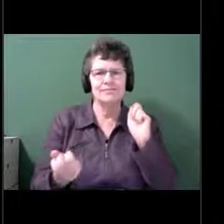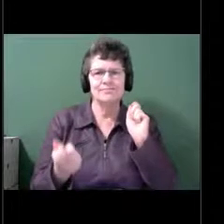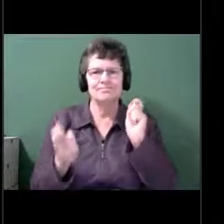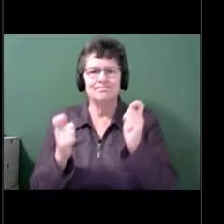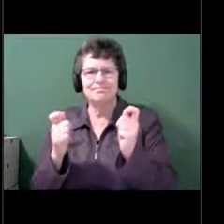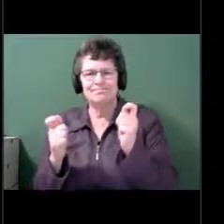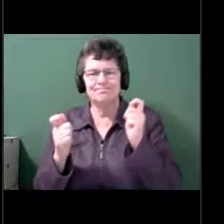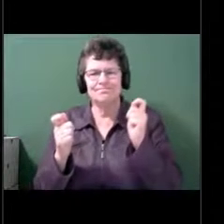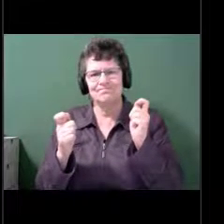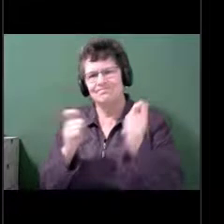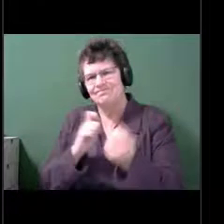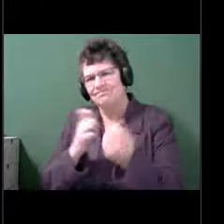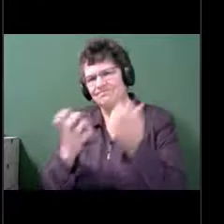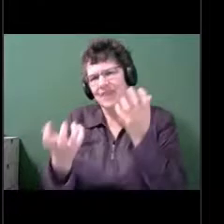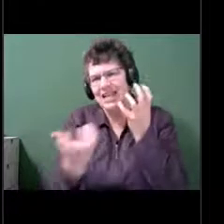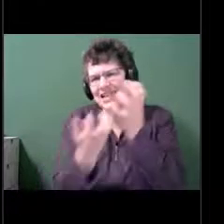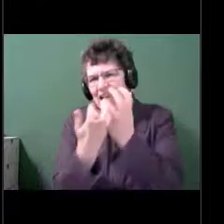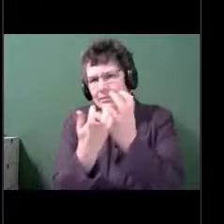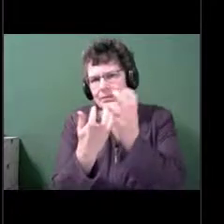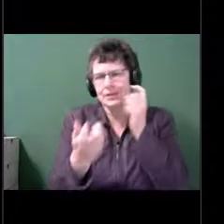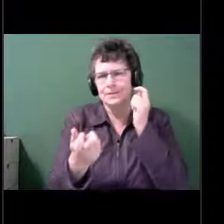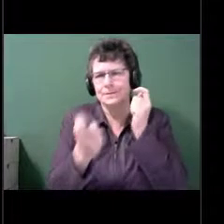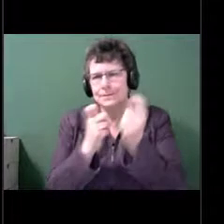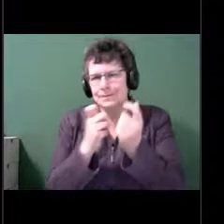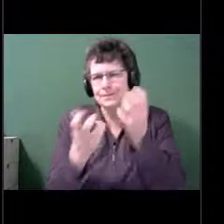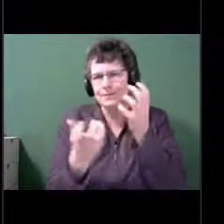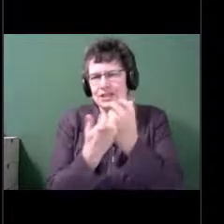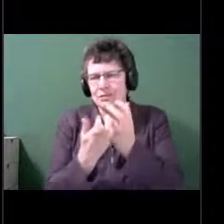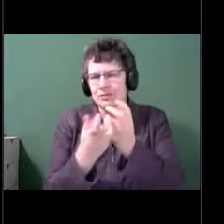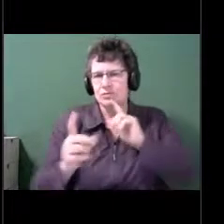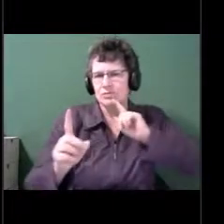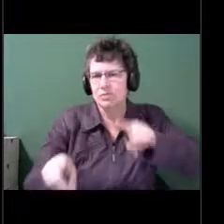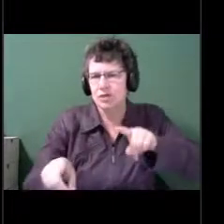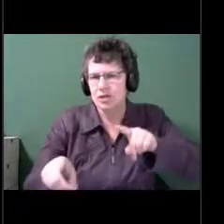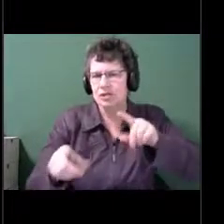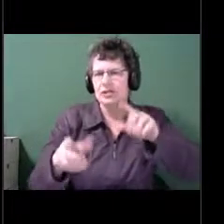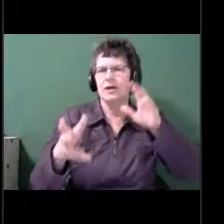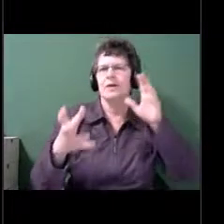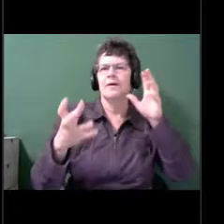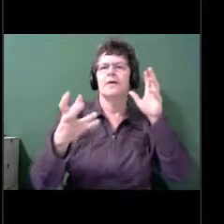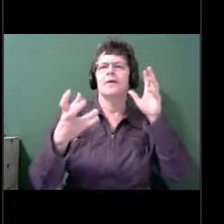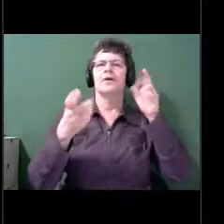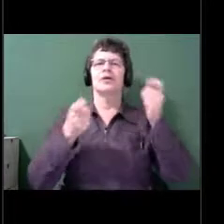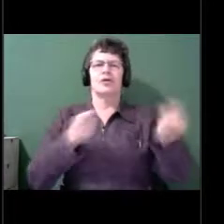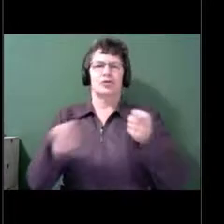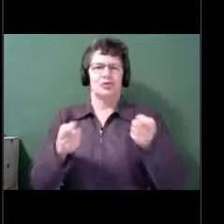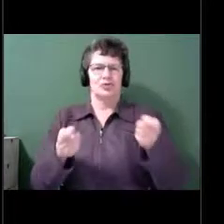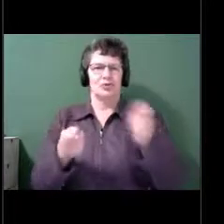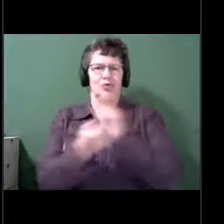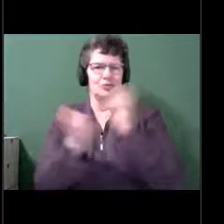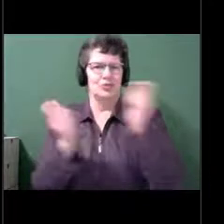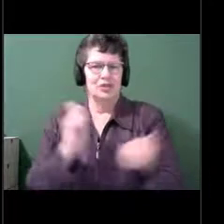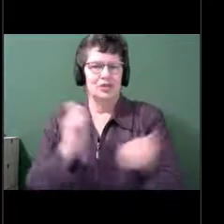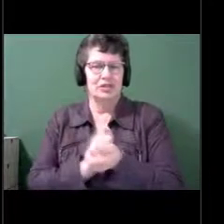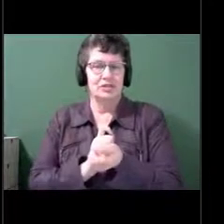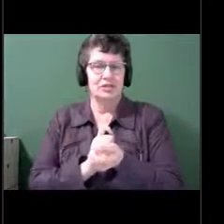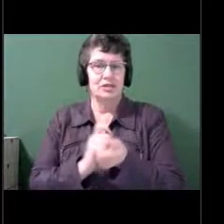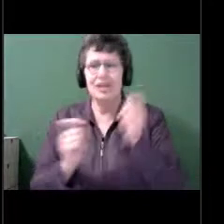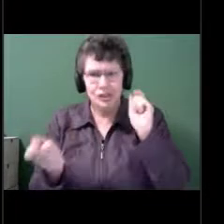So it's not that things aren't going to change. It's that how do you, how do you come back